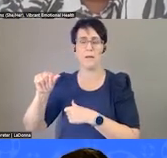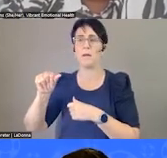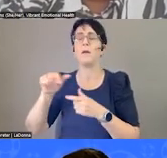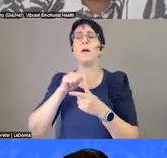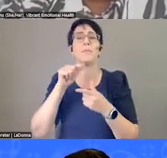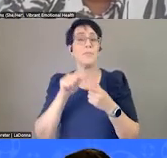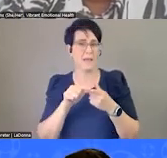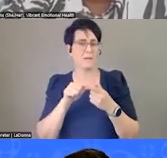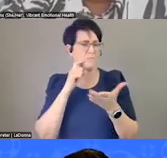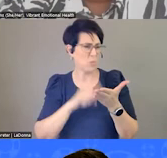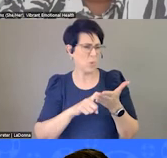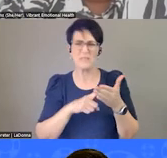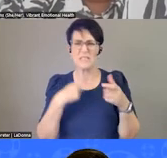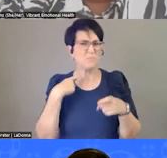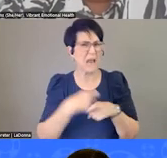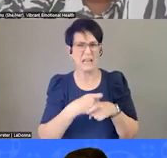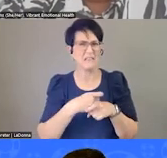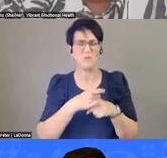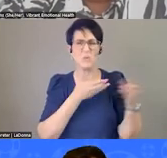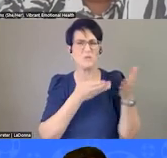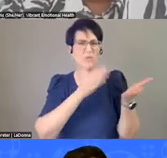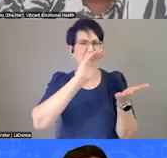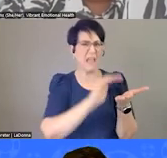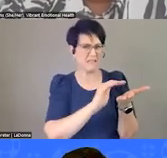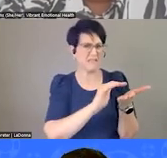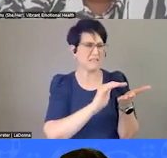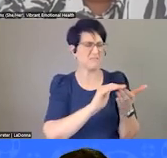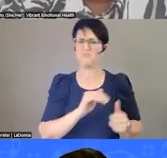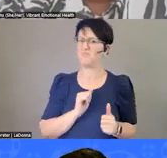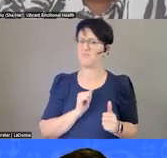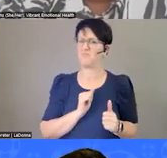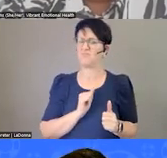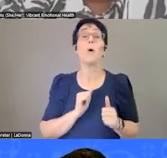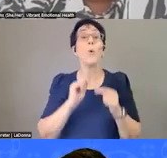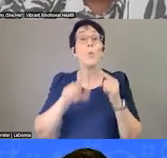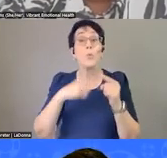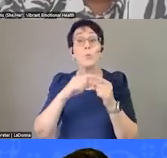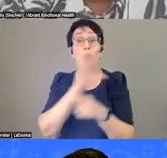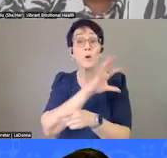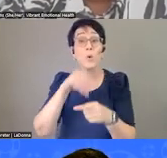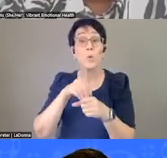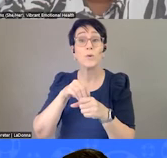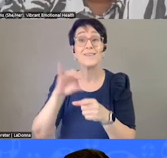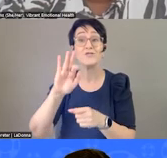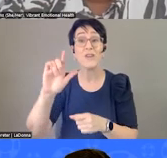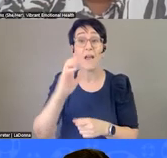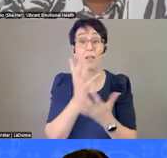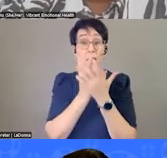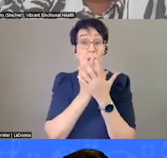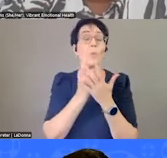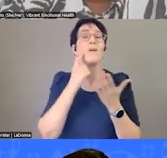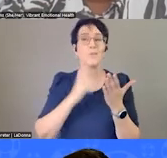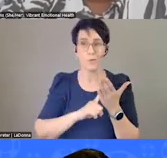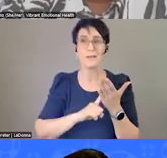population up against it. And Black and Natives are kind of overrepresented in the jail. So,